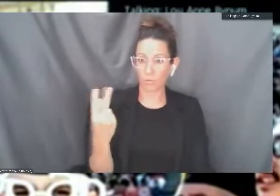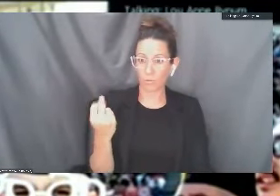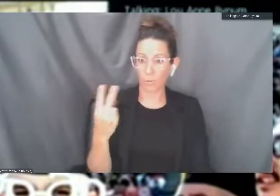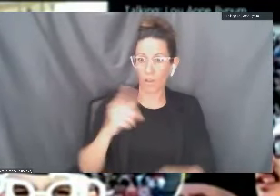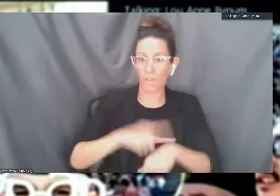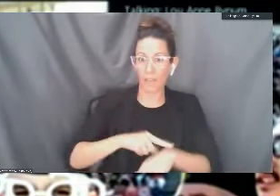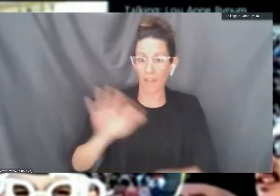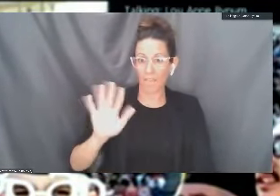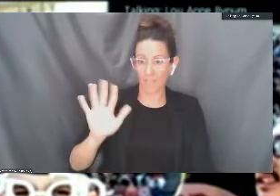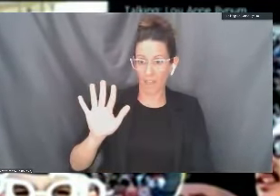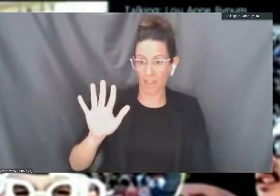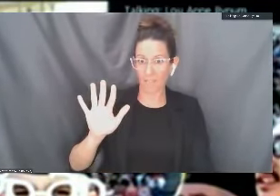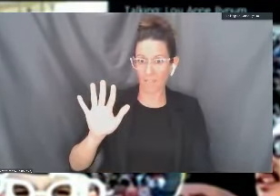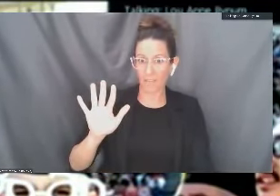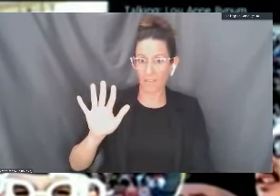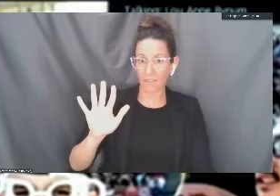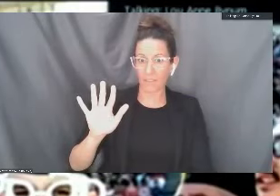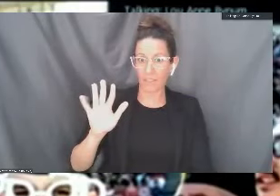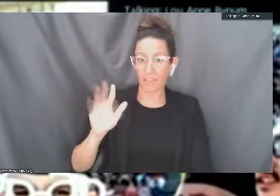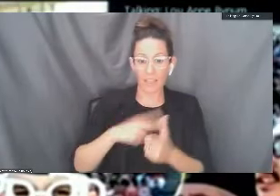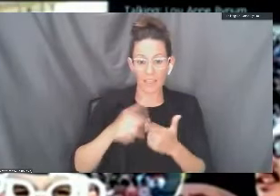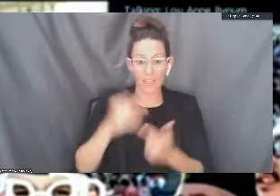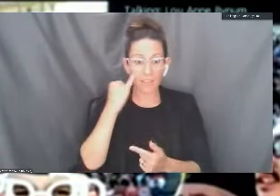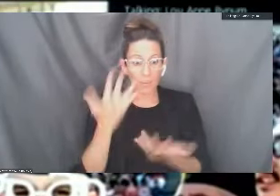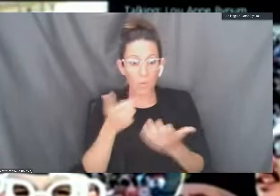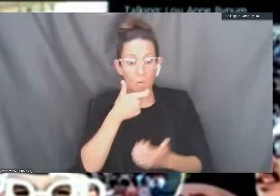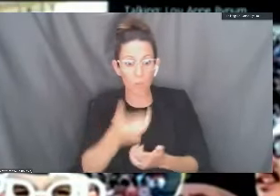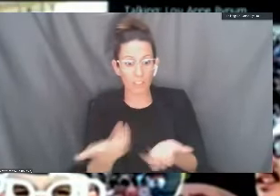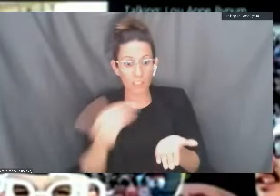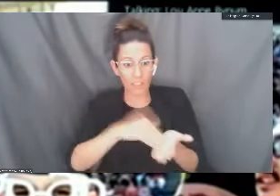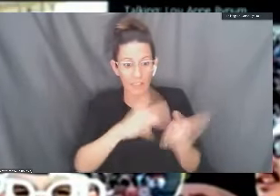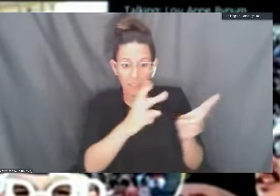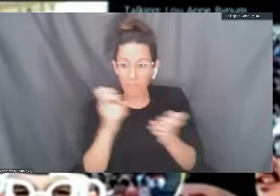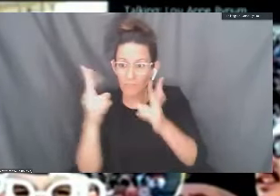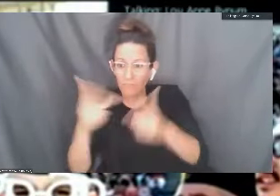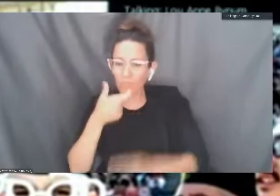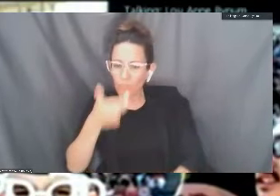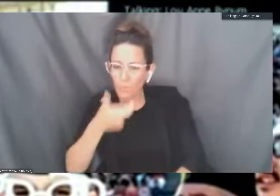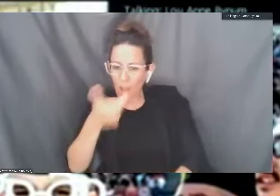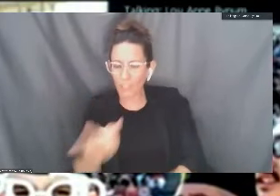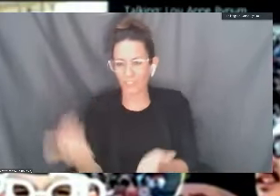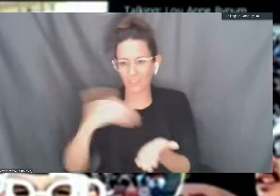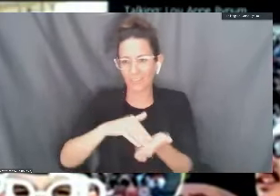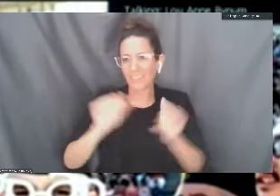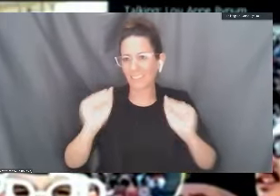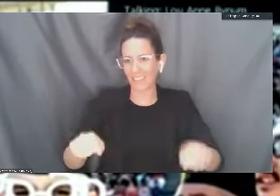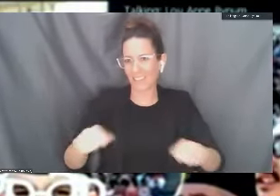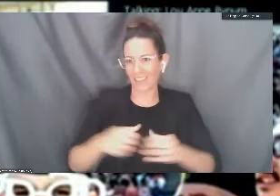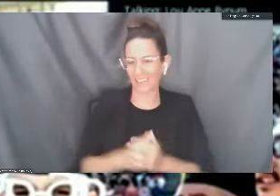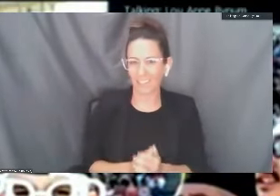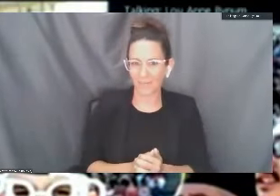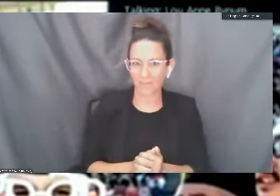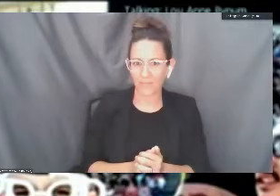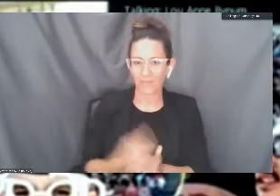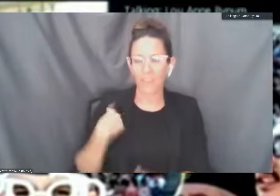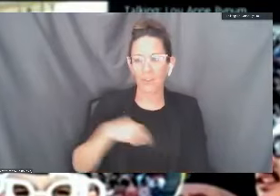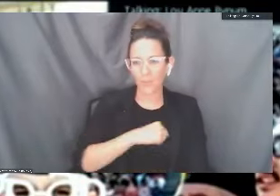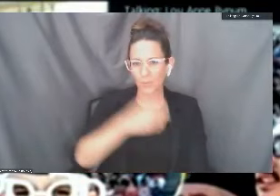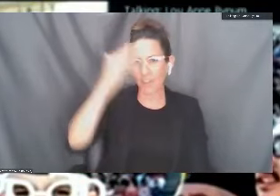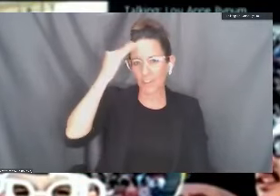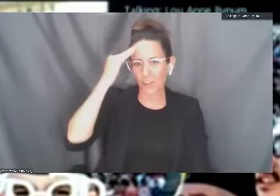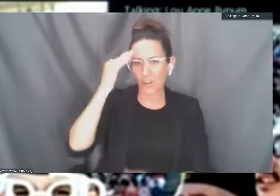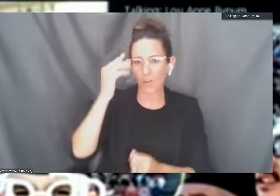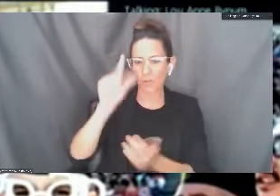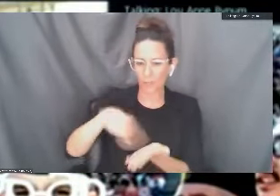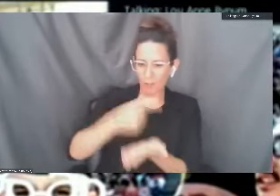and it'll be up after that if you want to stream that as well and take a look at it afterwards. But we know how important that is